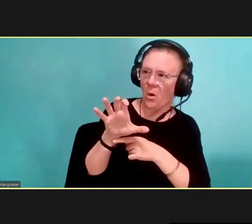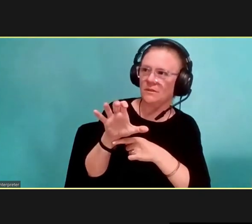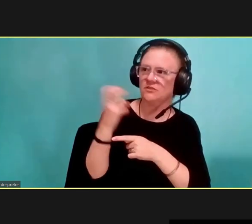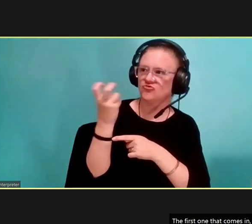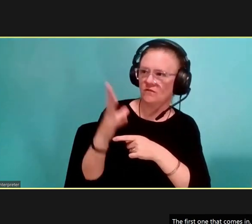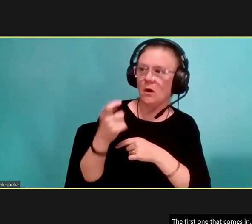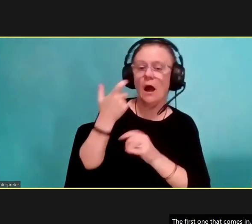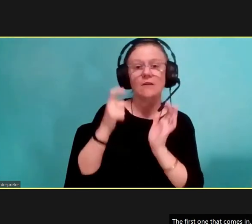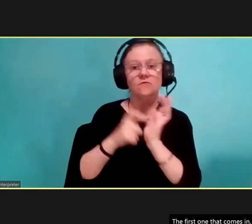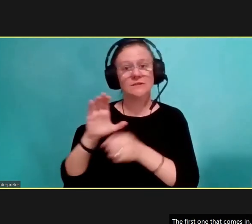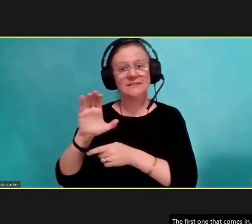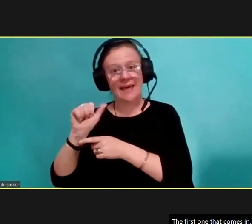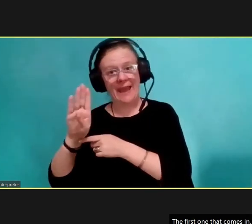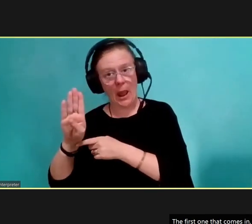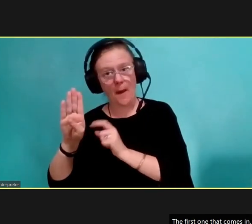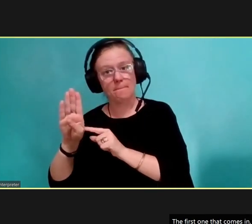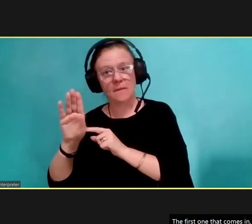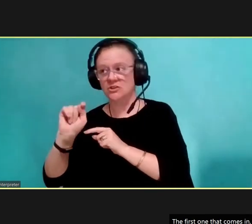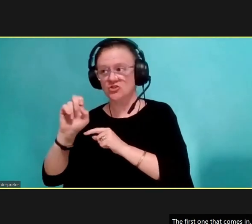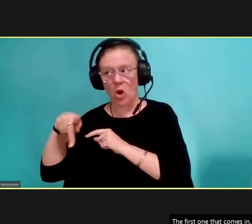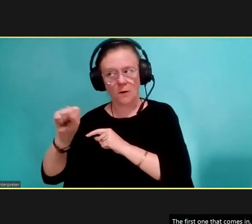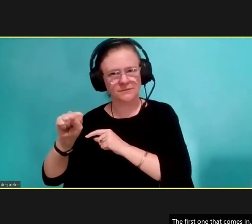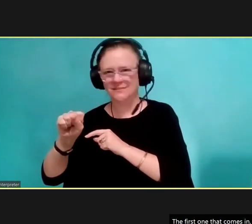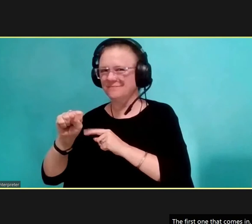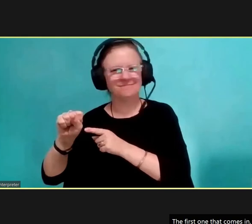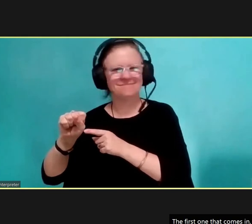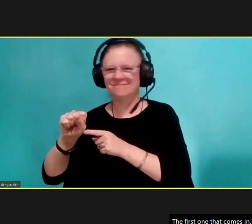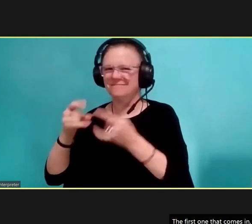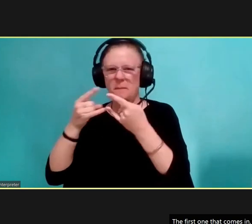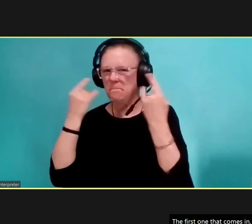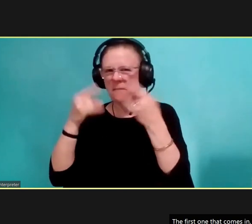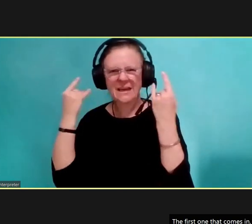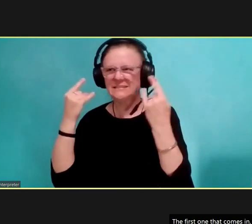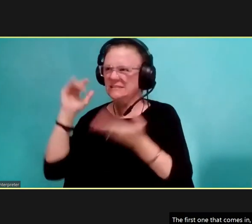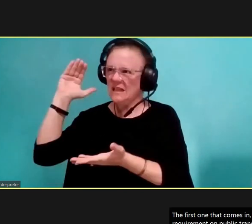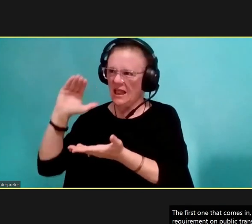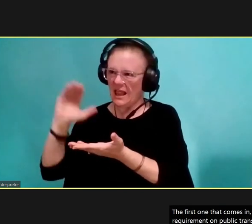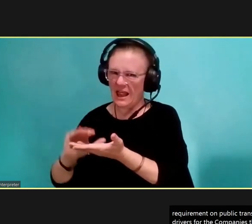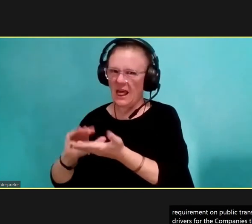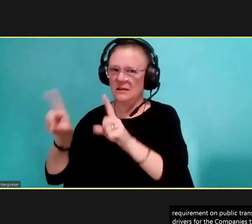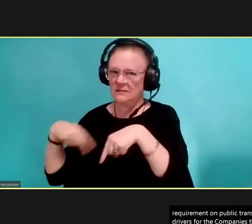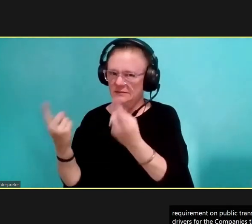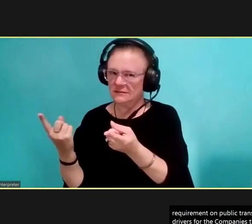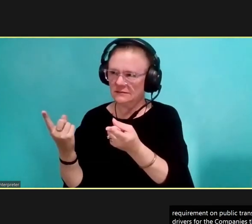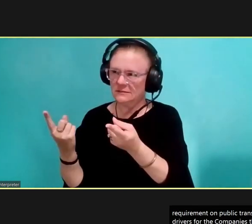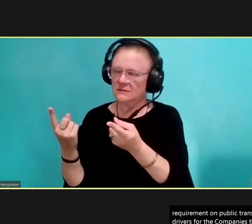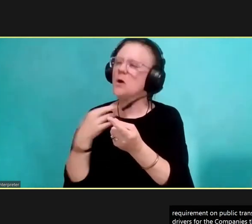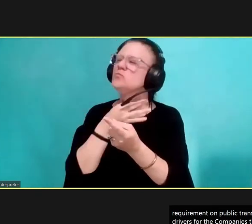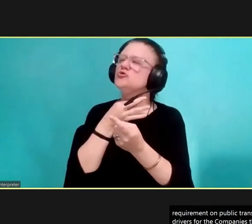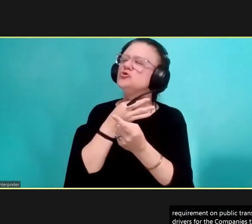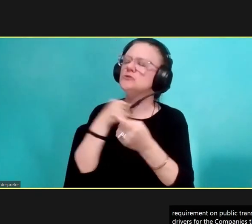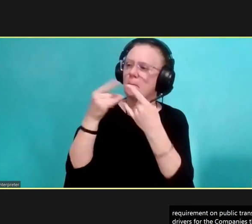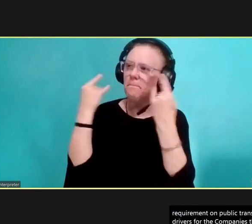for the cab companies that contract with TARPS have not been wearing masks that last in the last few weeks. What is the rule